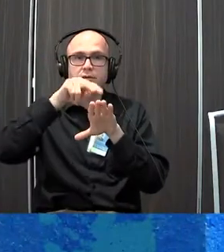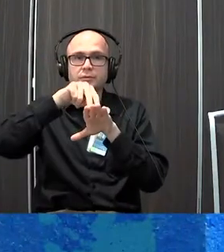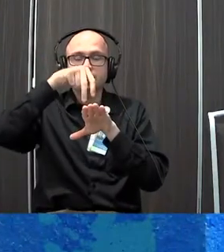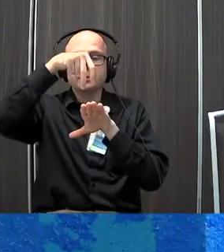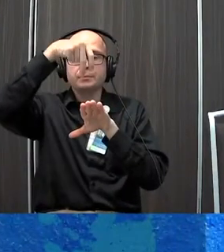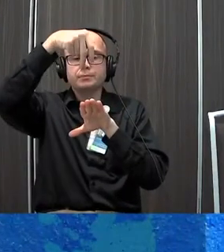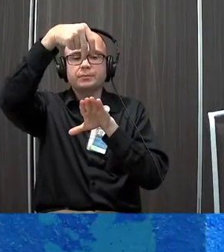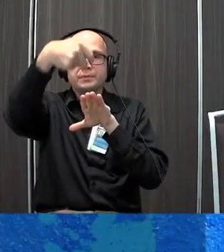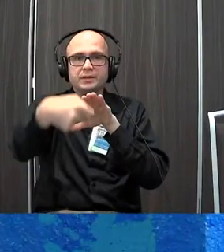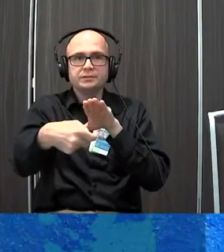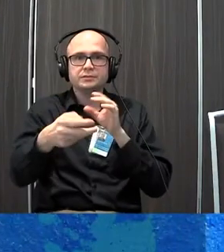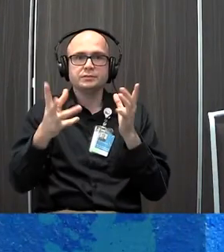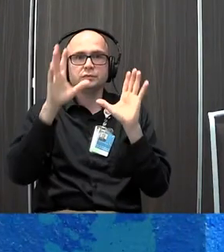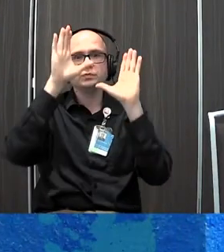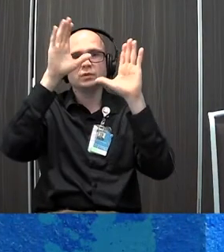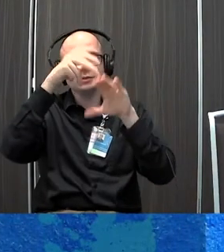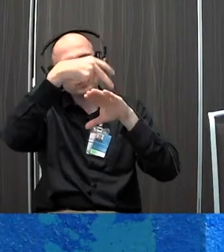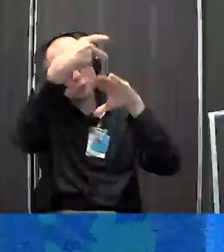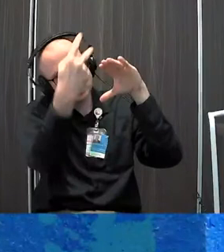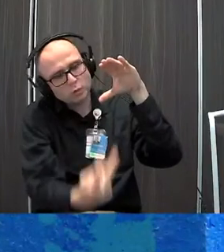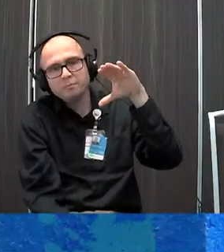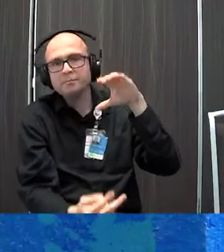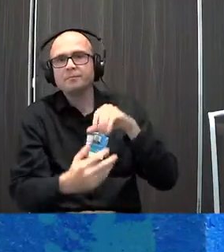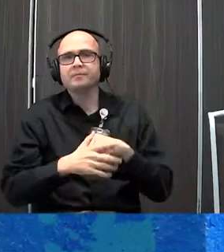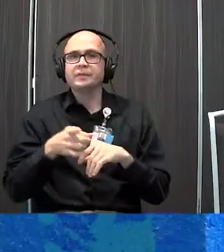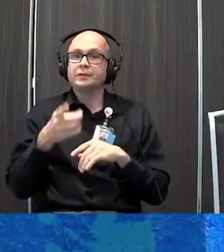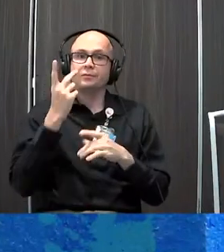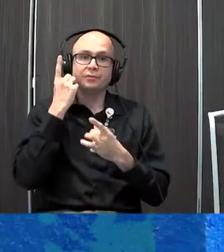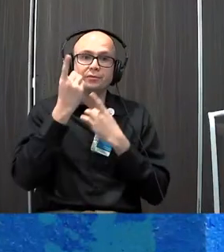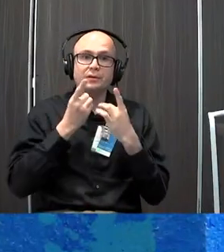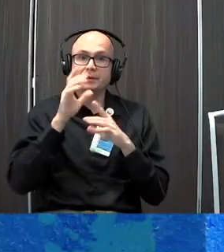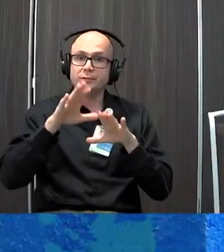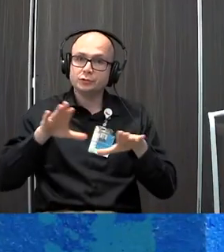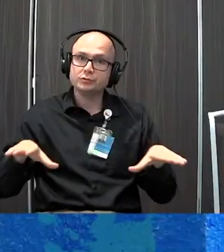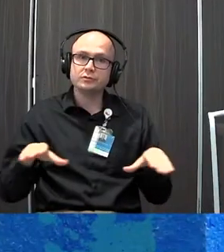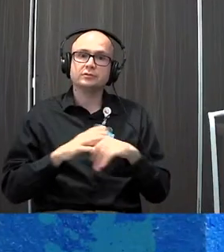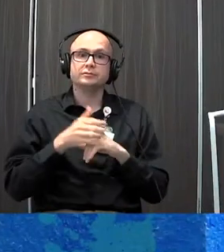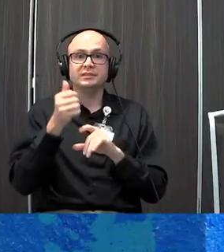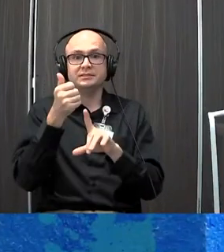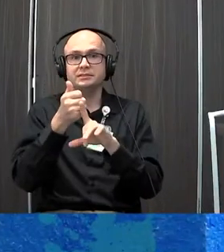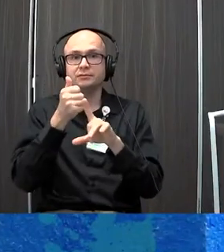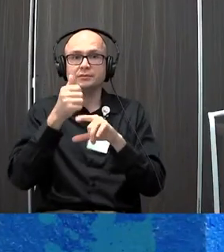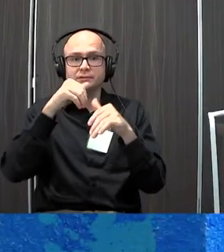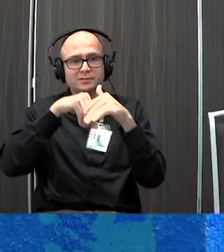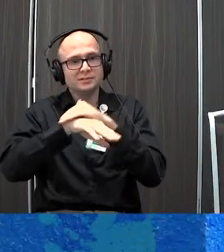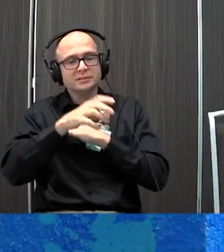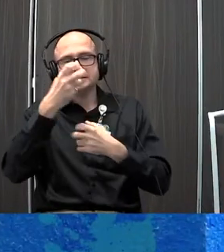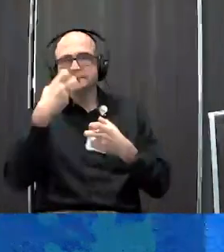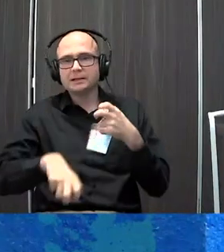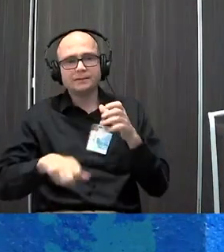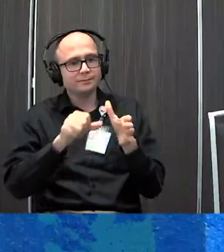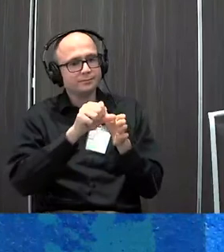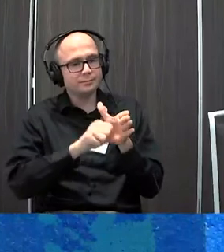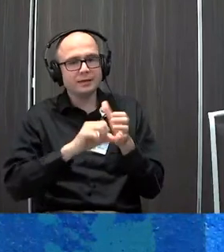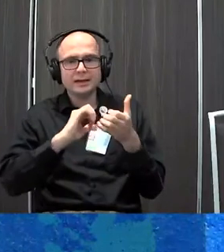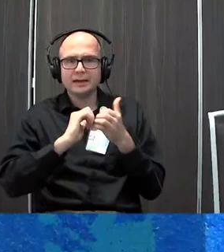imagine as if they've had an amazing dive, right? You could think about maybe some of your children, maybe yourself, going into a difficult procedure. And how